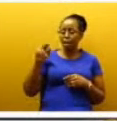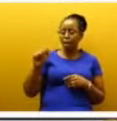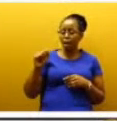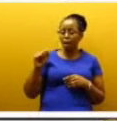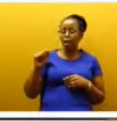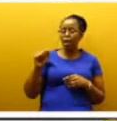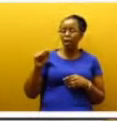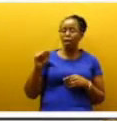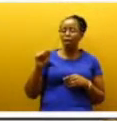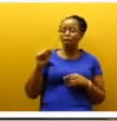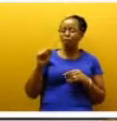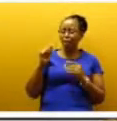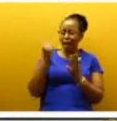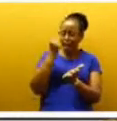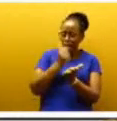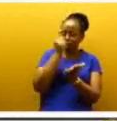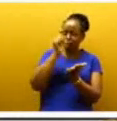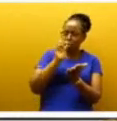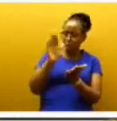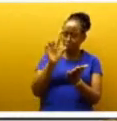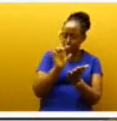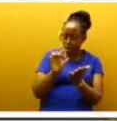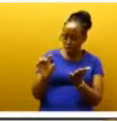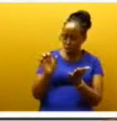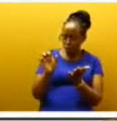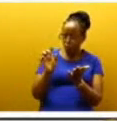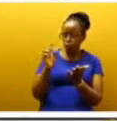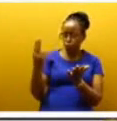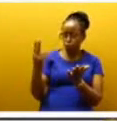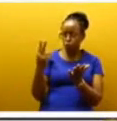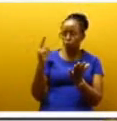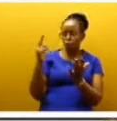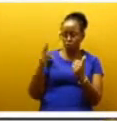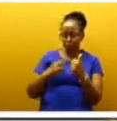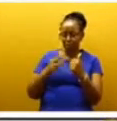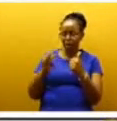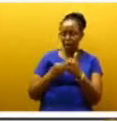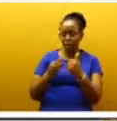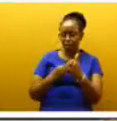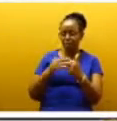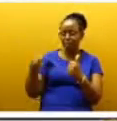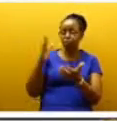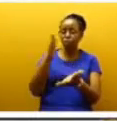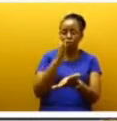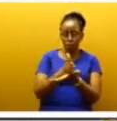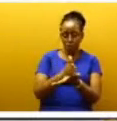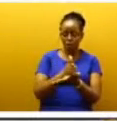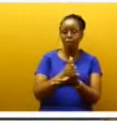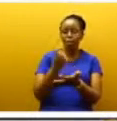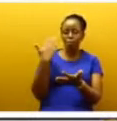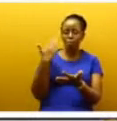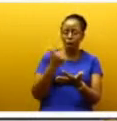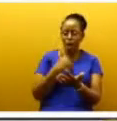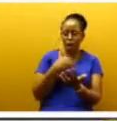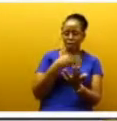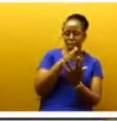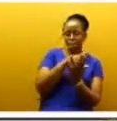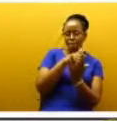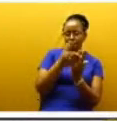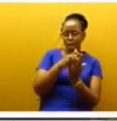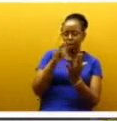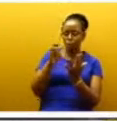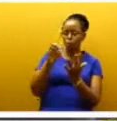paragraph 2 of his affidavit, sworn and filed on 29th August 2022, confirms there was a middleware in the